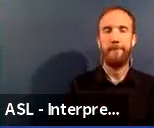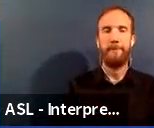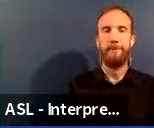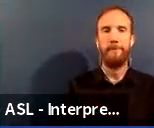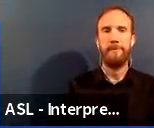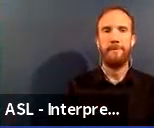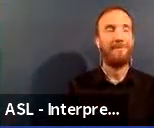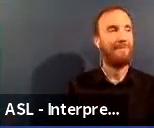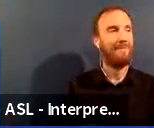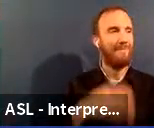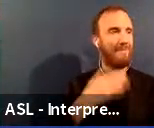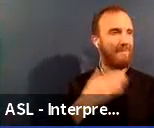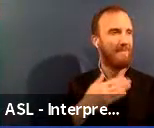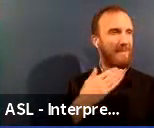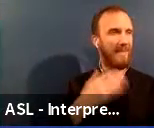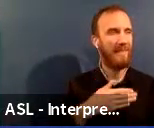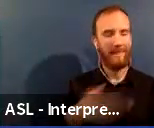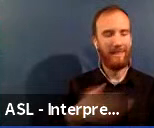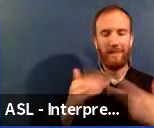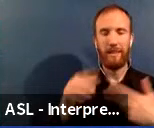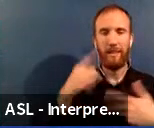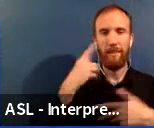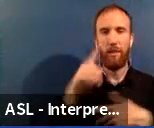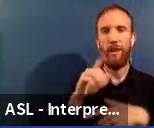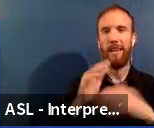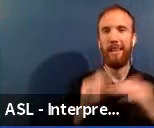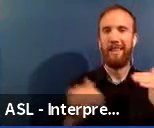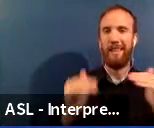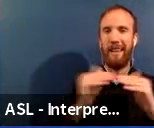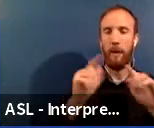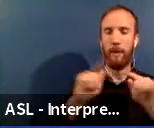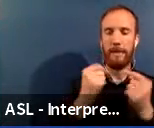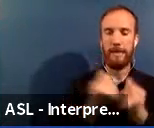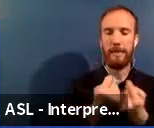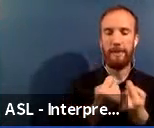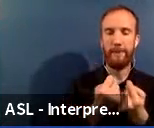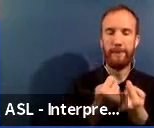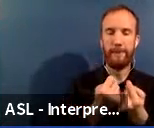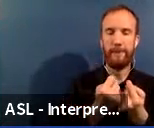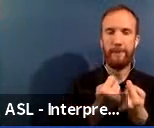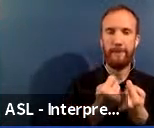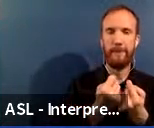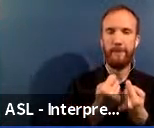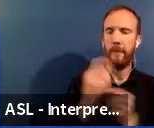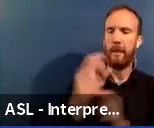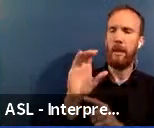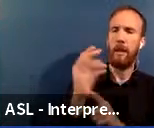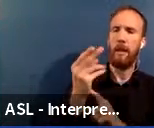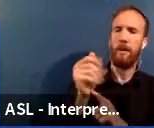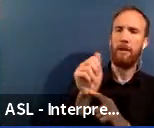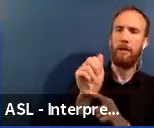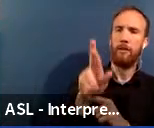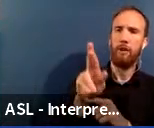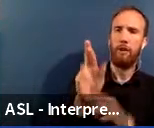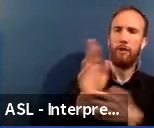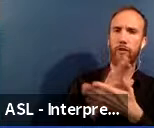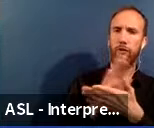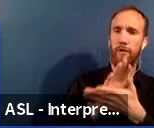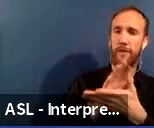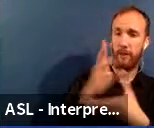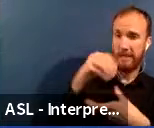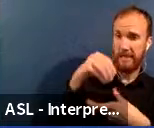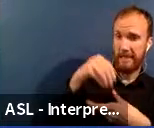Thanks. Thanks. this is for our equity team. Are charter schools in CPS owned buildings